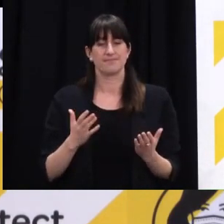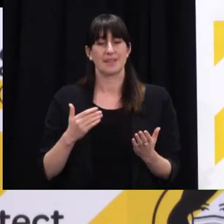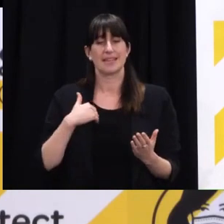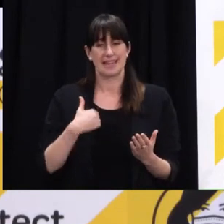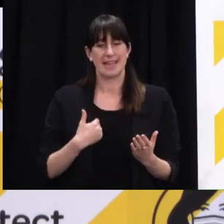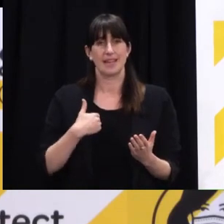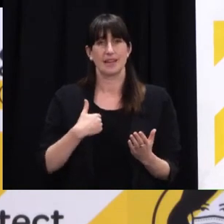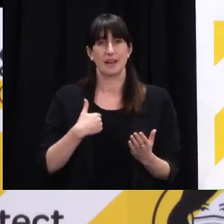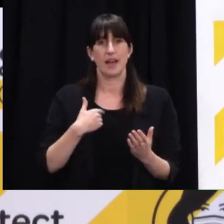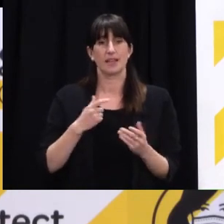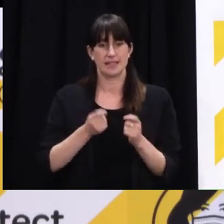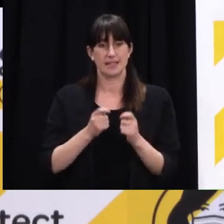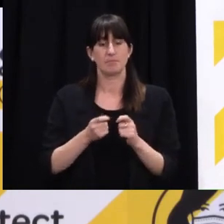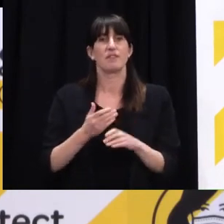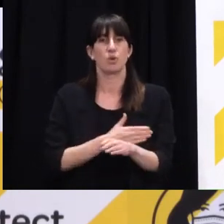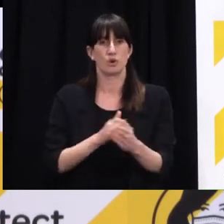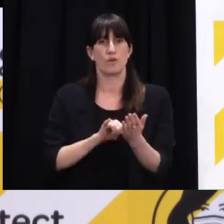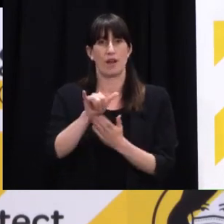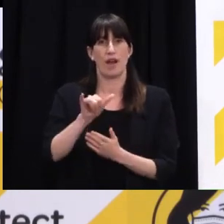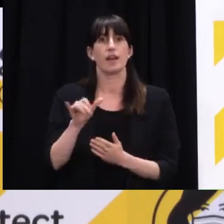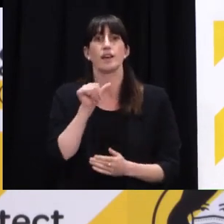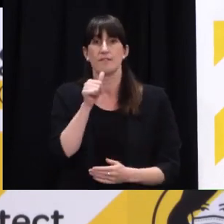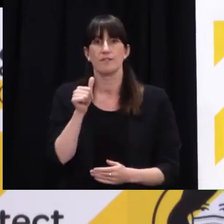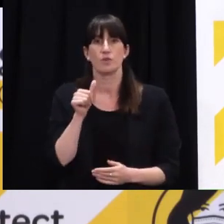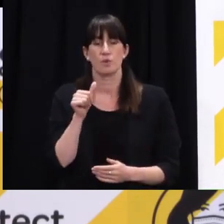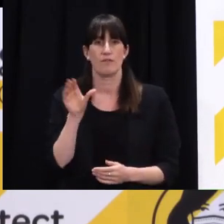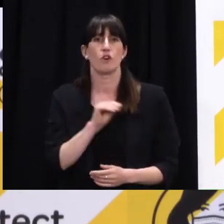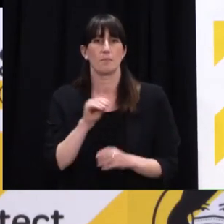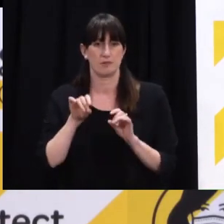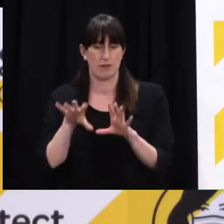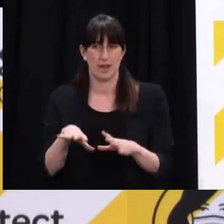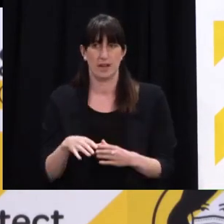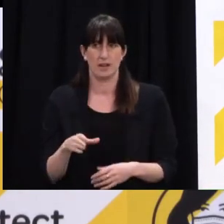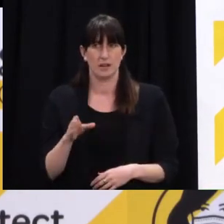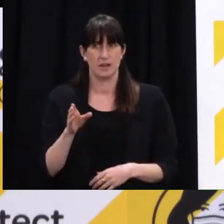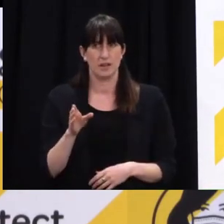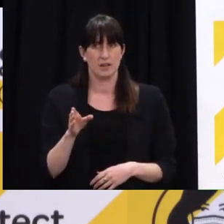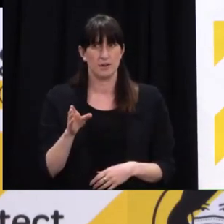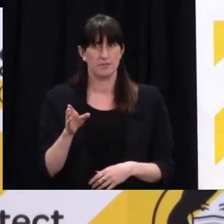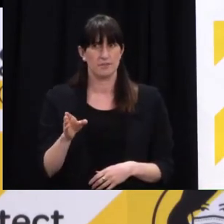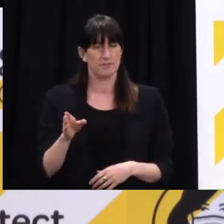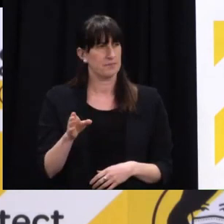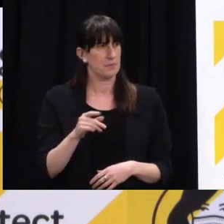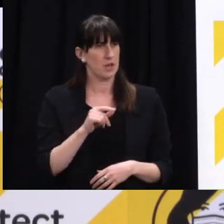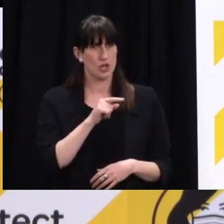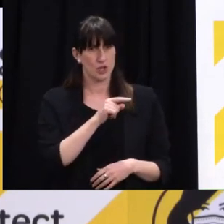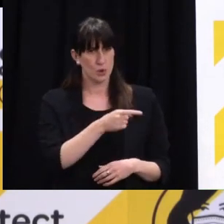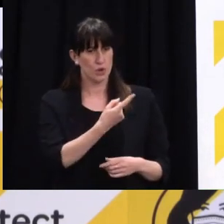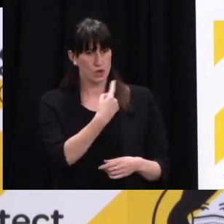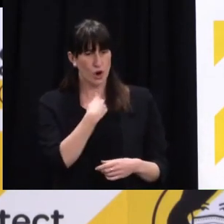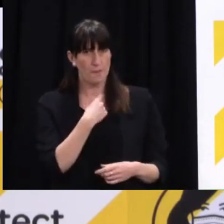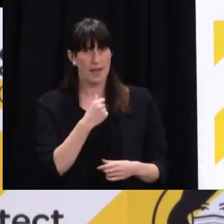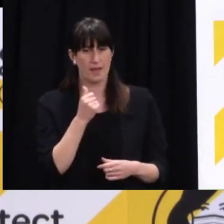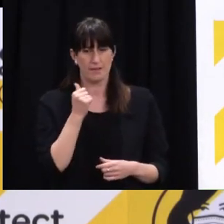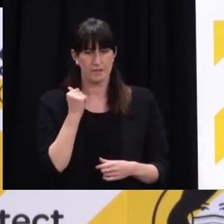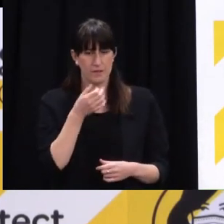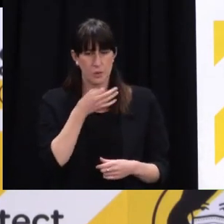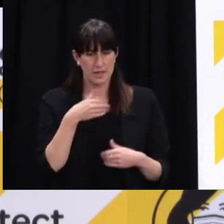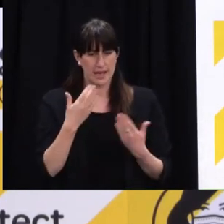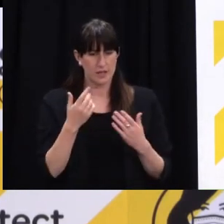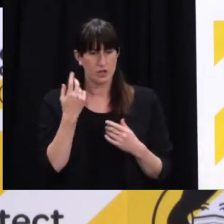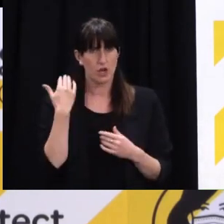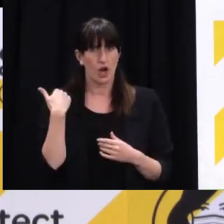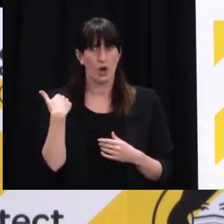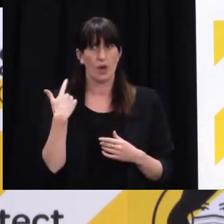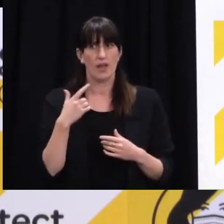for people flying from Australia. In previous days, when you had responded to me saying that you took into consideration the risk factor in terms of people going